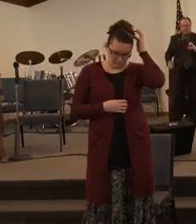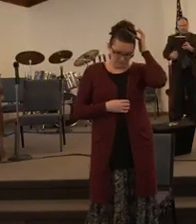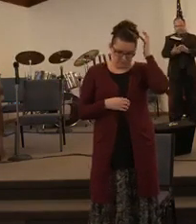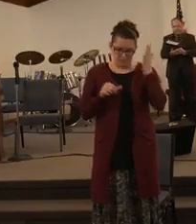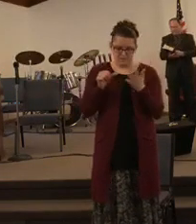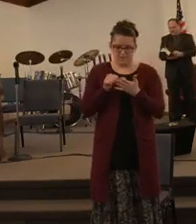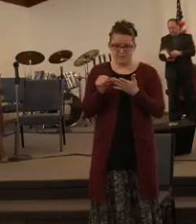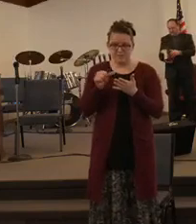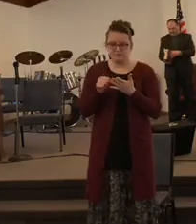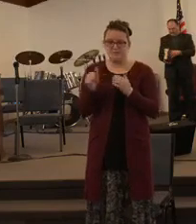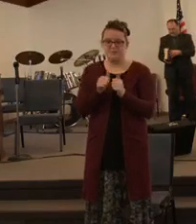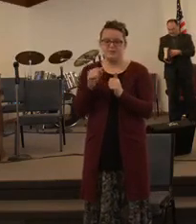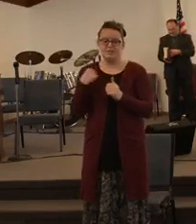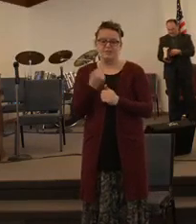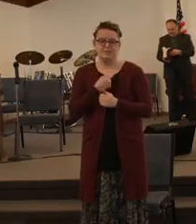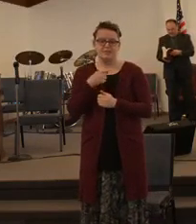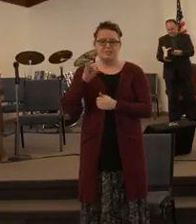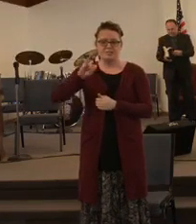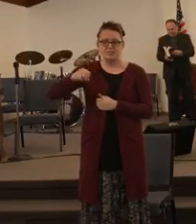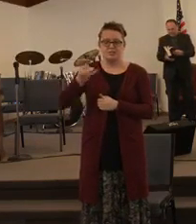with us to the book of Joshua.